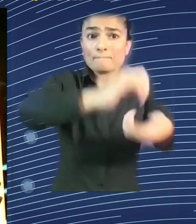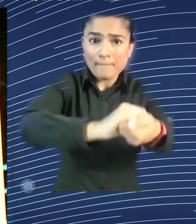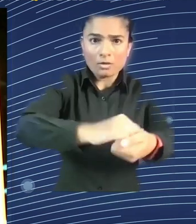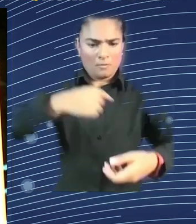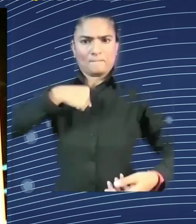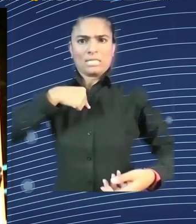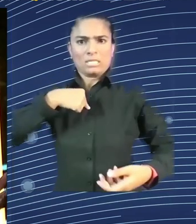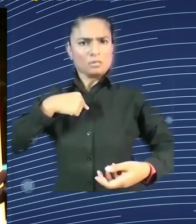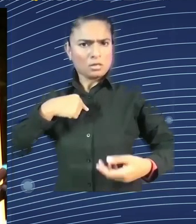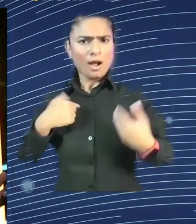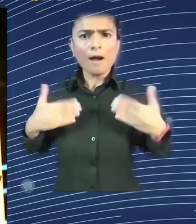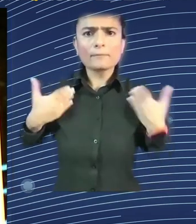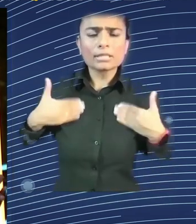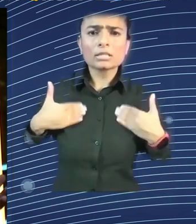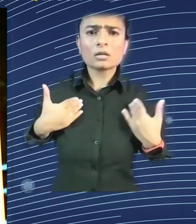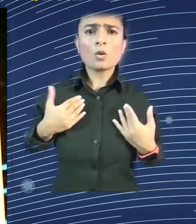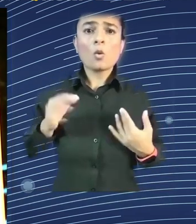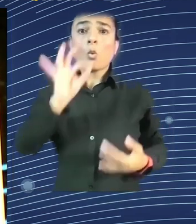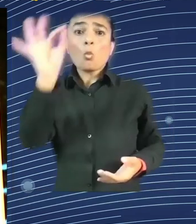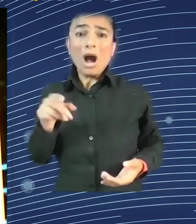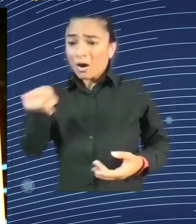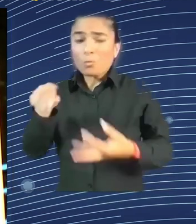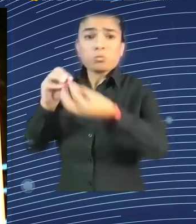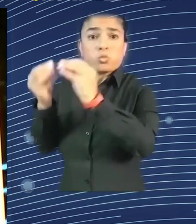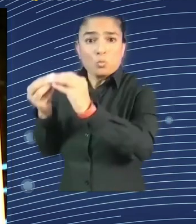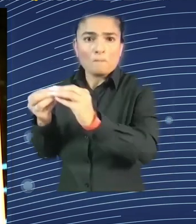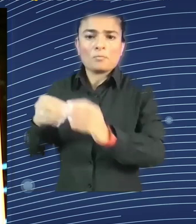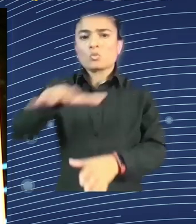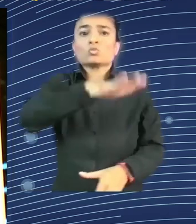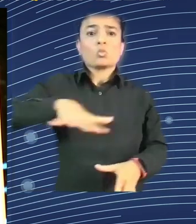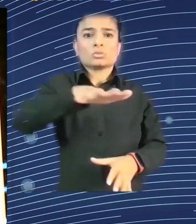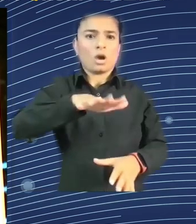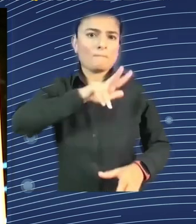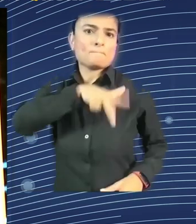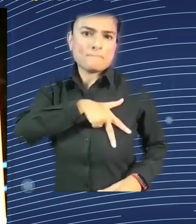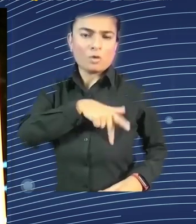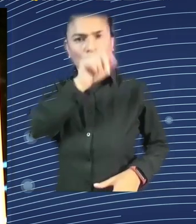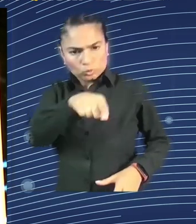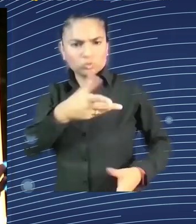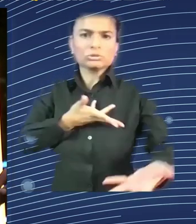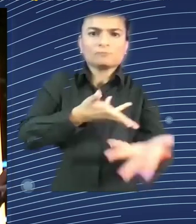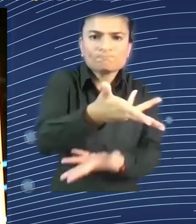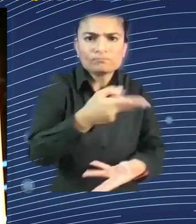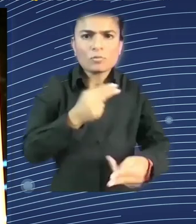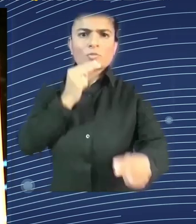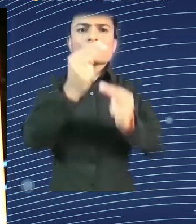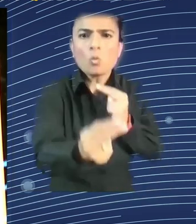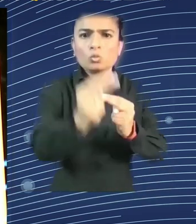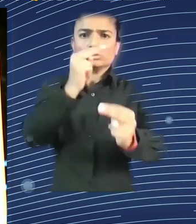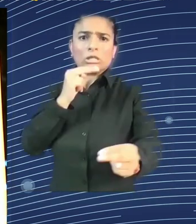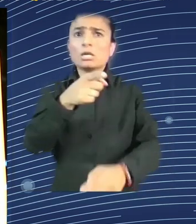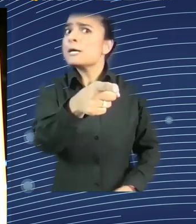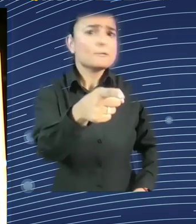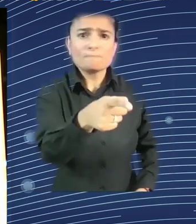negotiate. But if they are not able to come to a fair and good compromise, well, it goes back